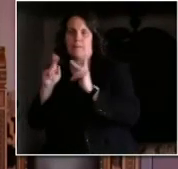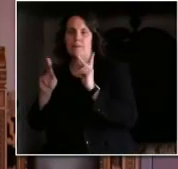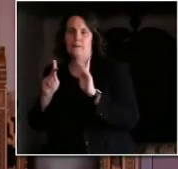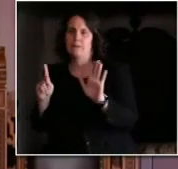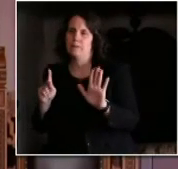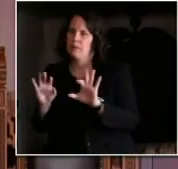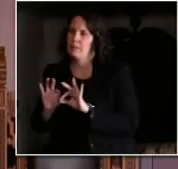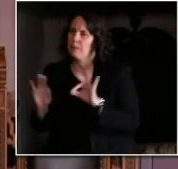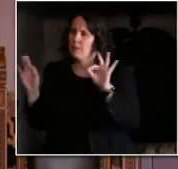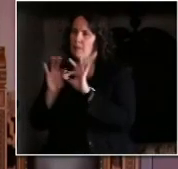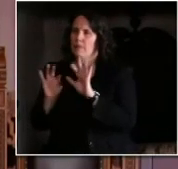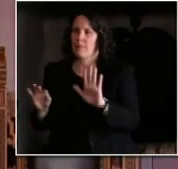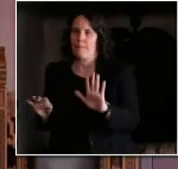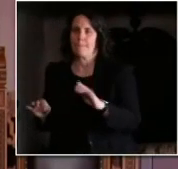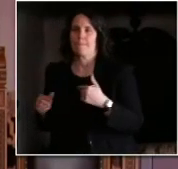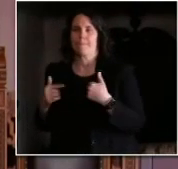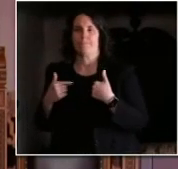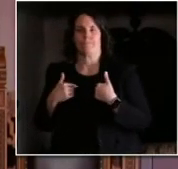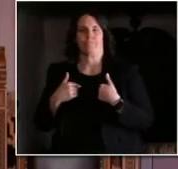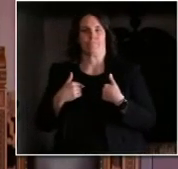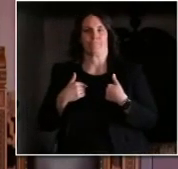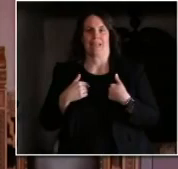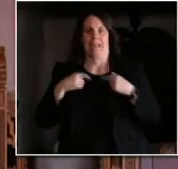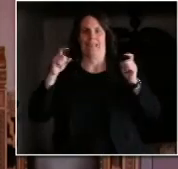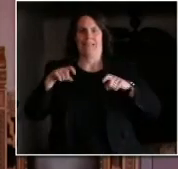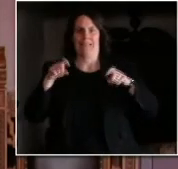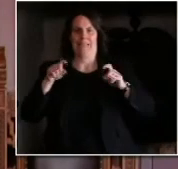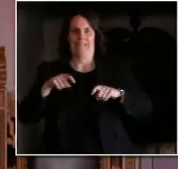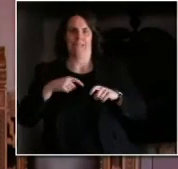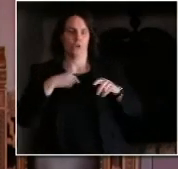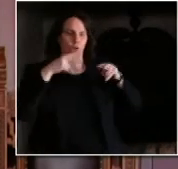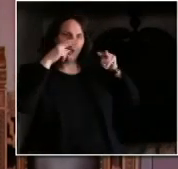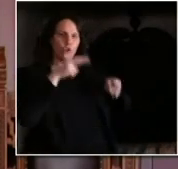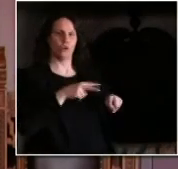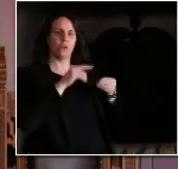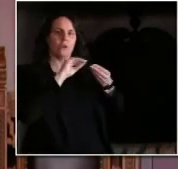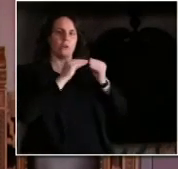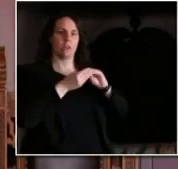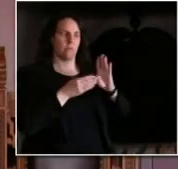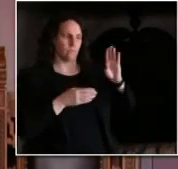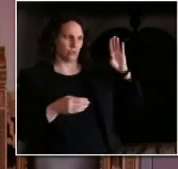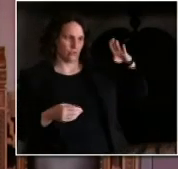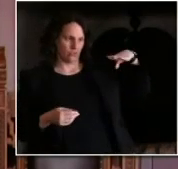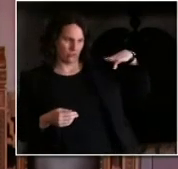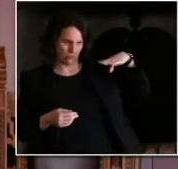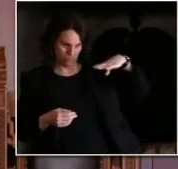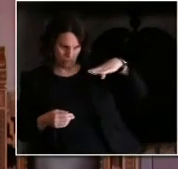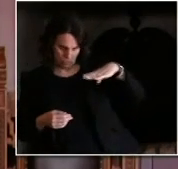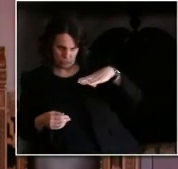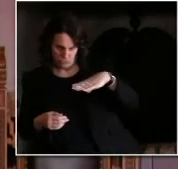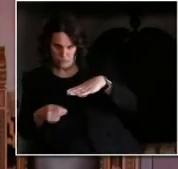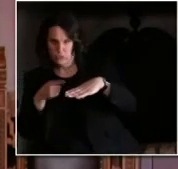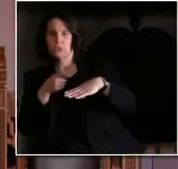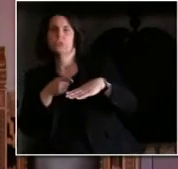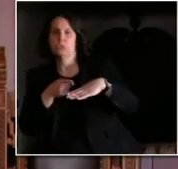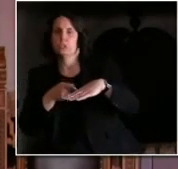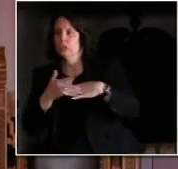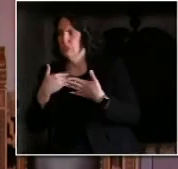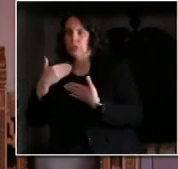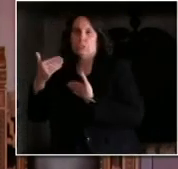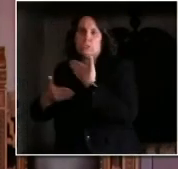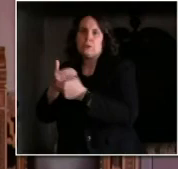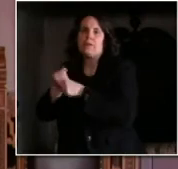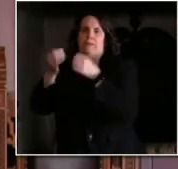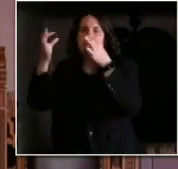few cases in the state and the few cases that we do have are being immediately identified through massive testing